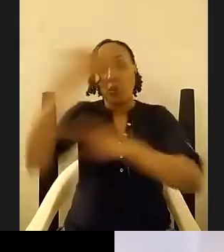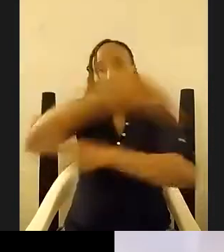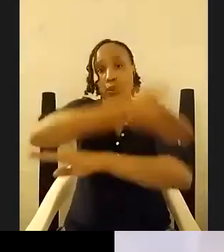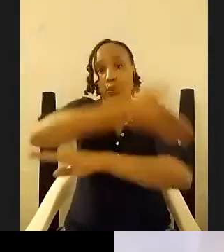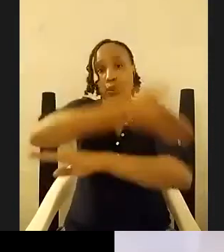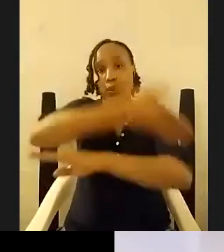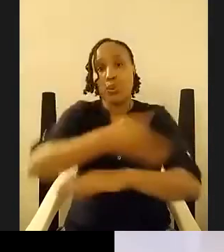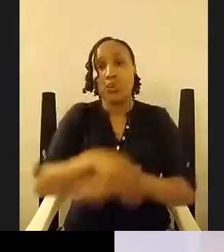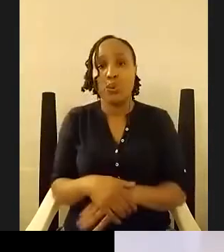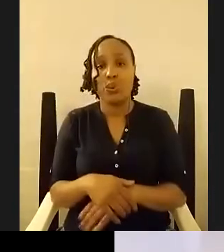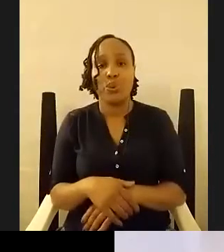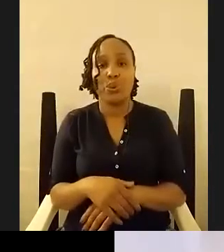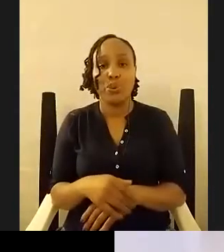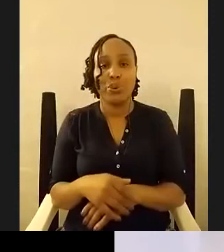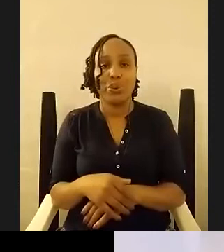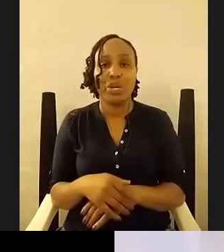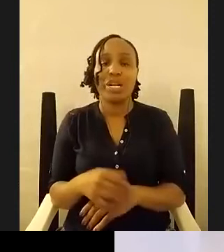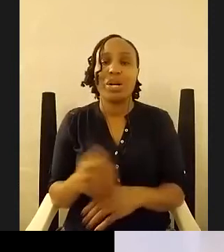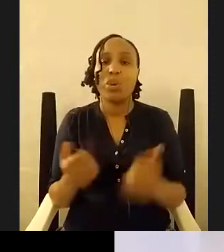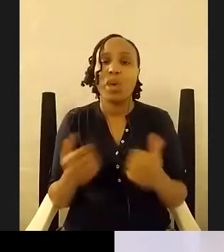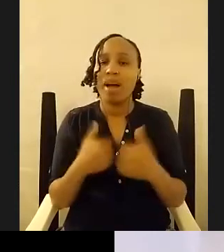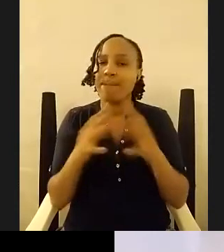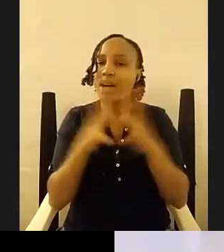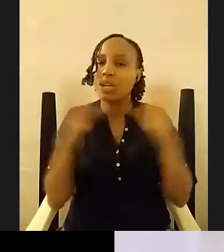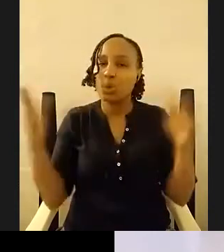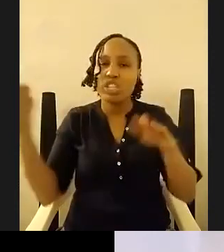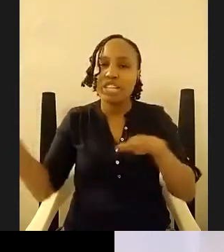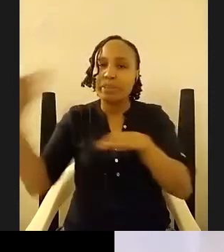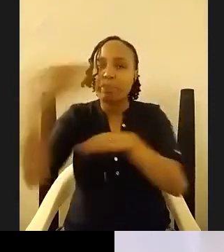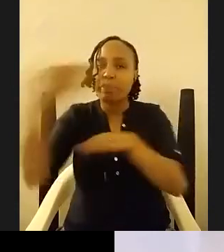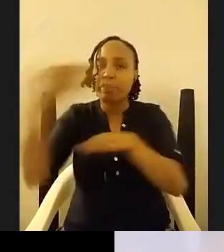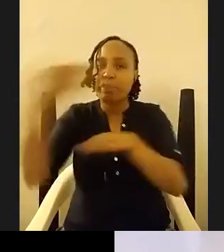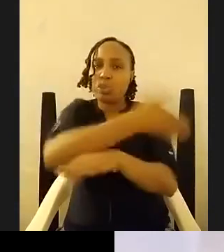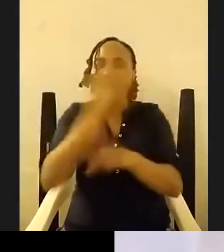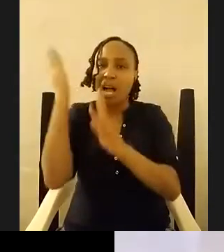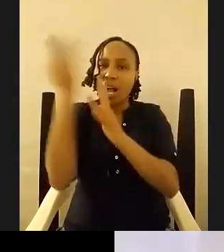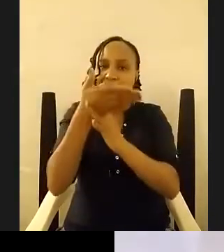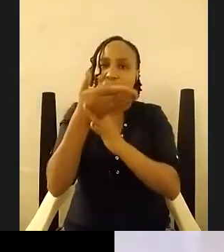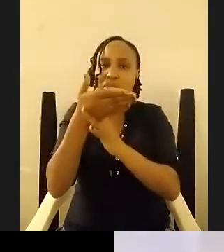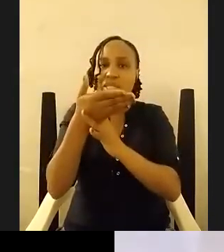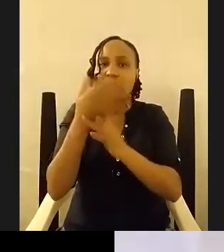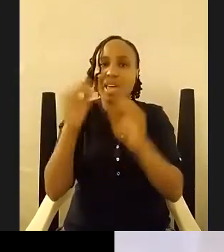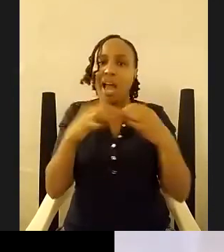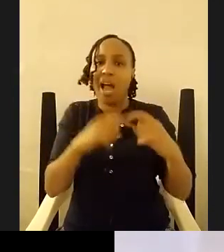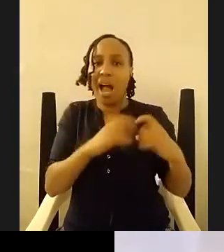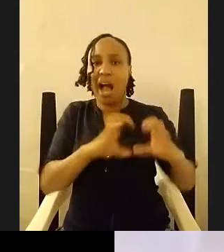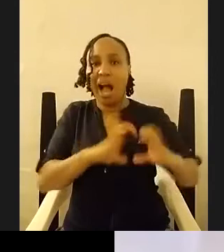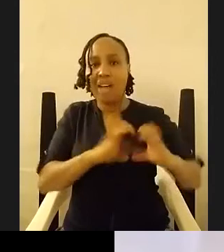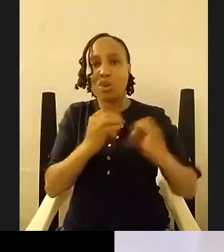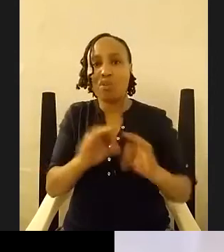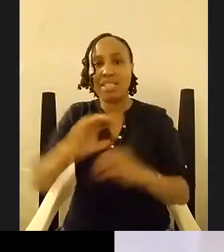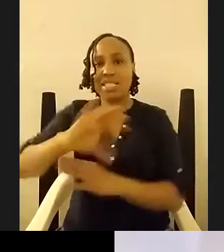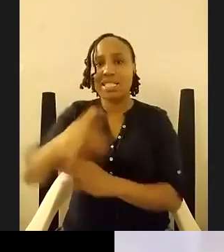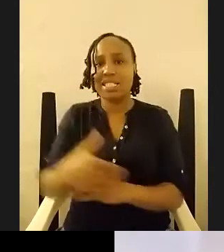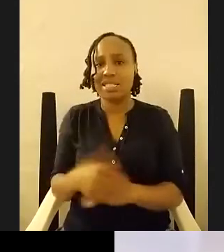there is a huge expressway cutting through the heart of the city so progress pro this is what we call progress